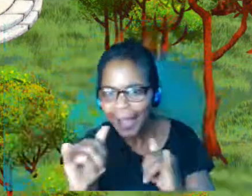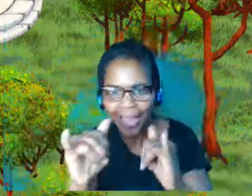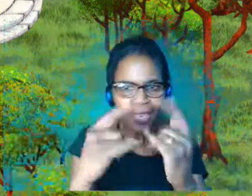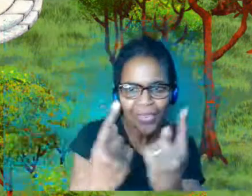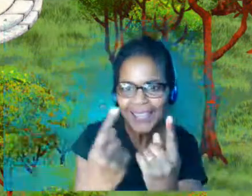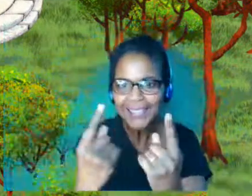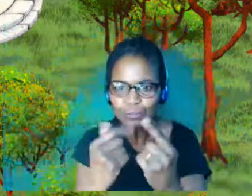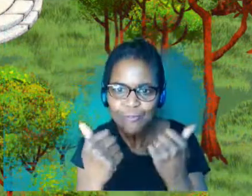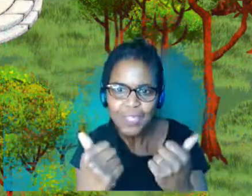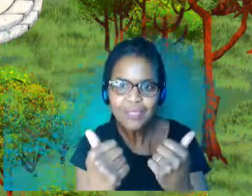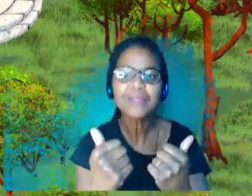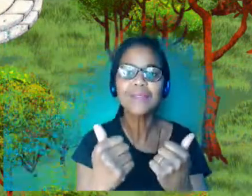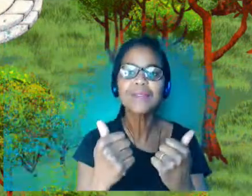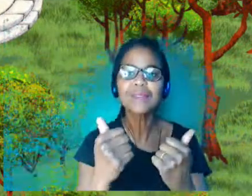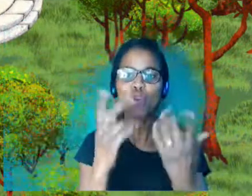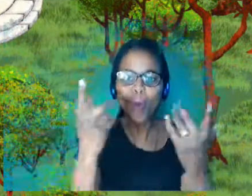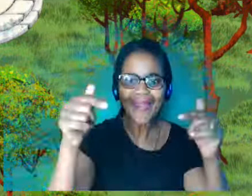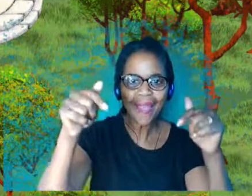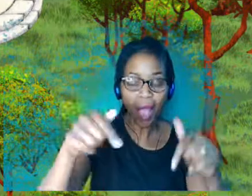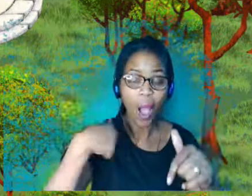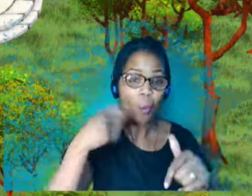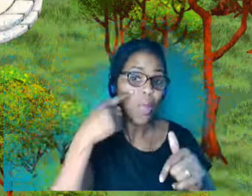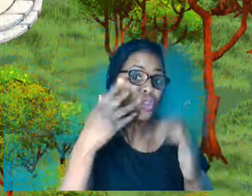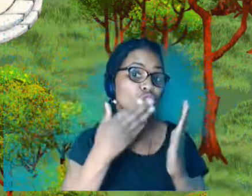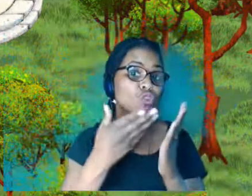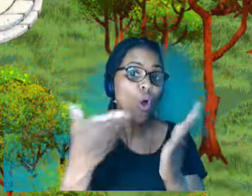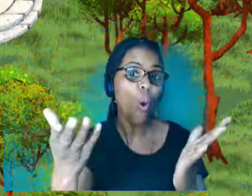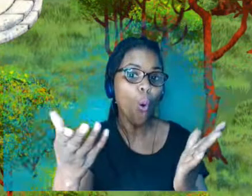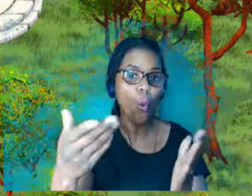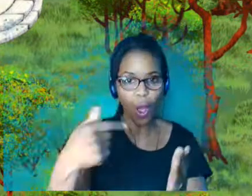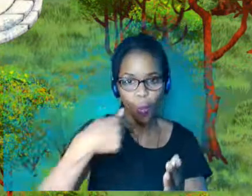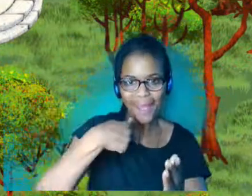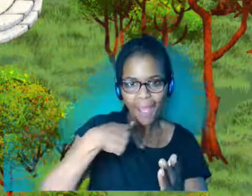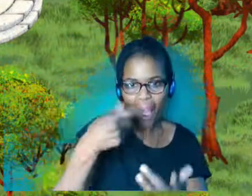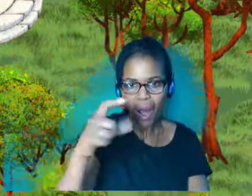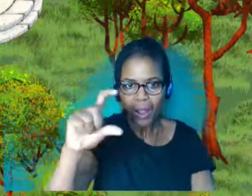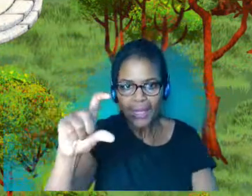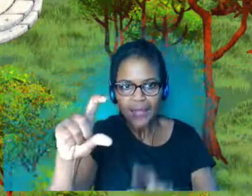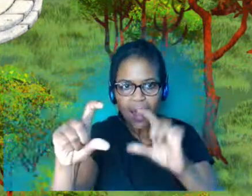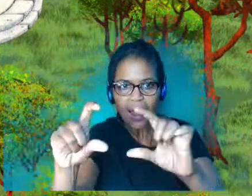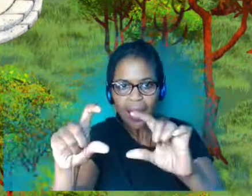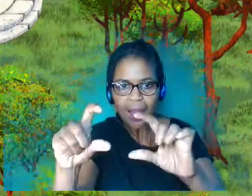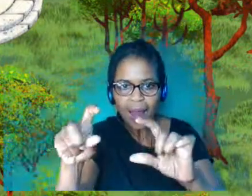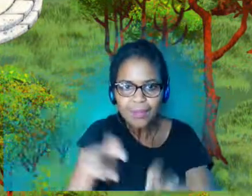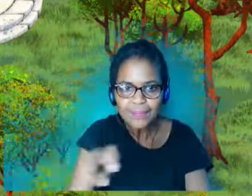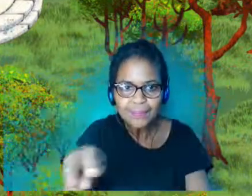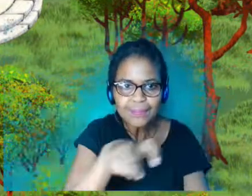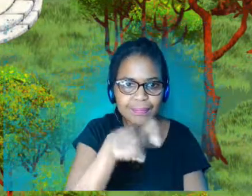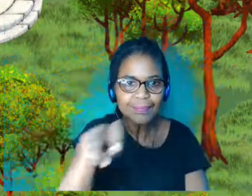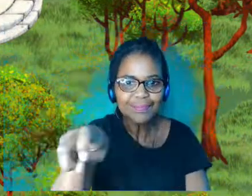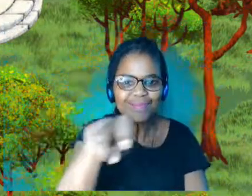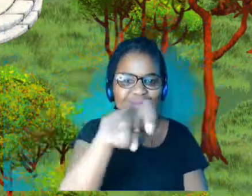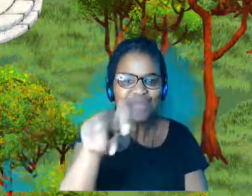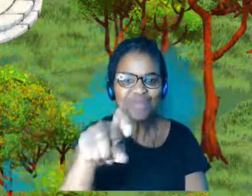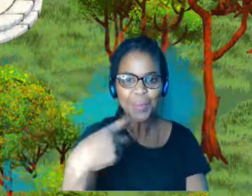And I'm just going to demonstrate that we are little avatars that can walk like so.